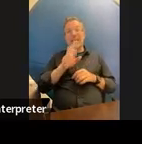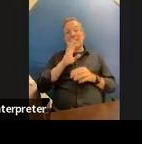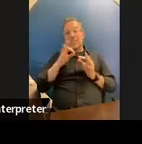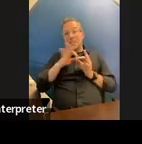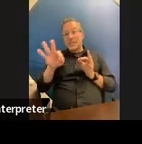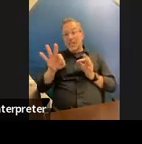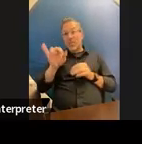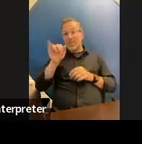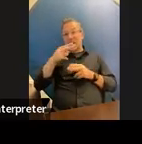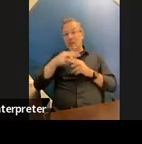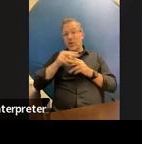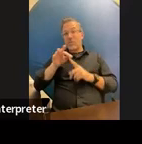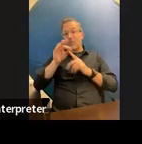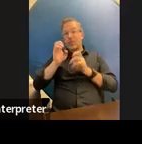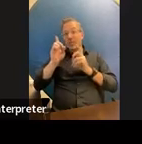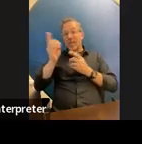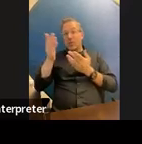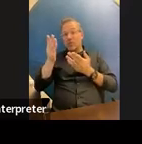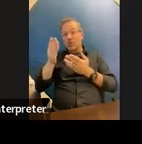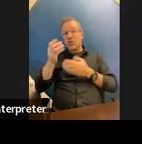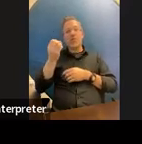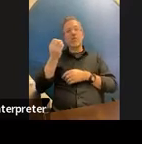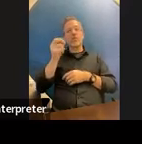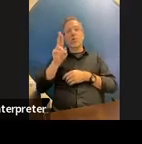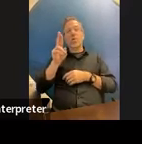service or a related service for this student